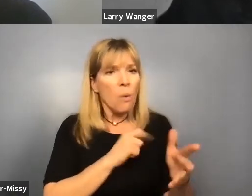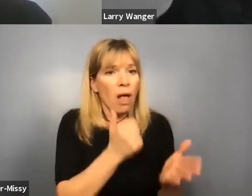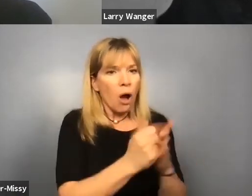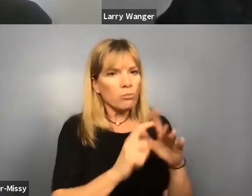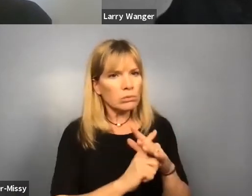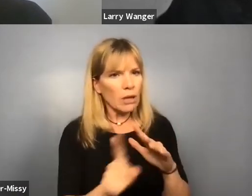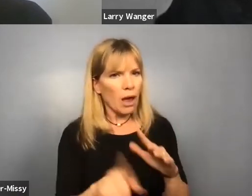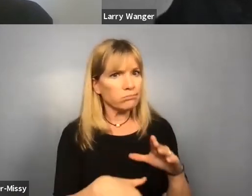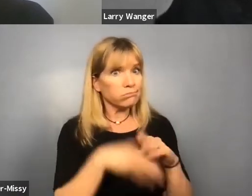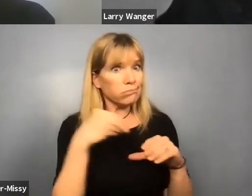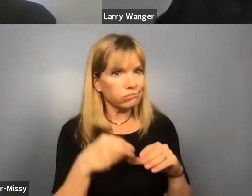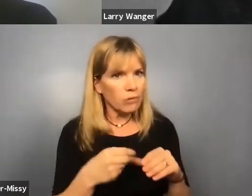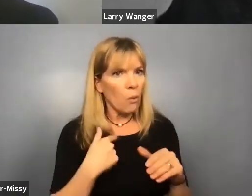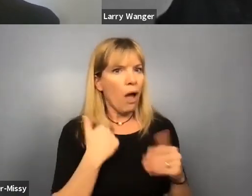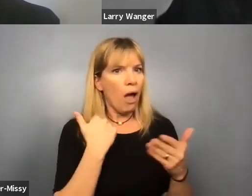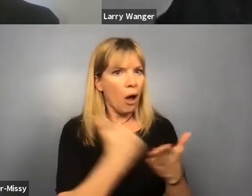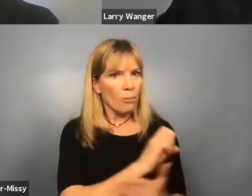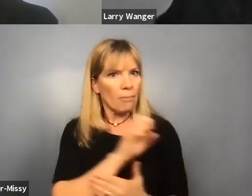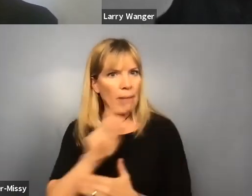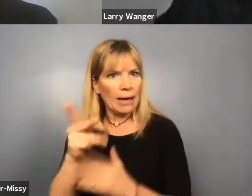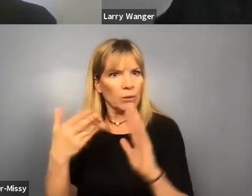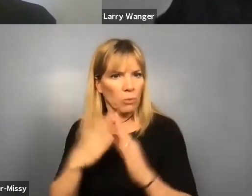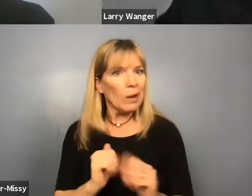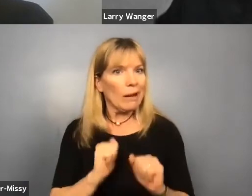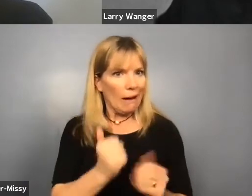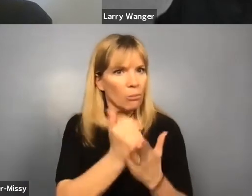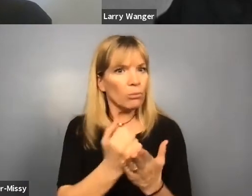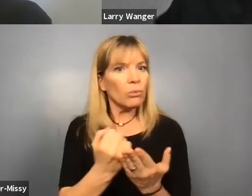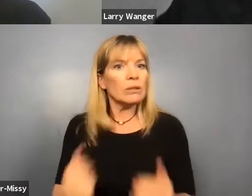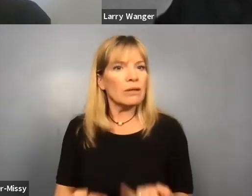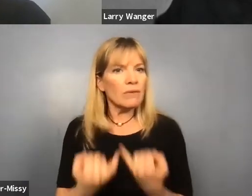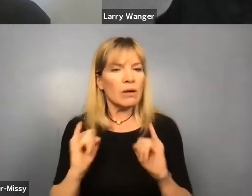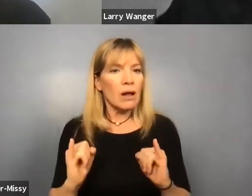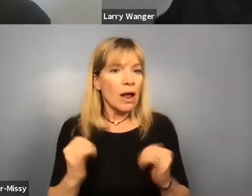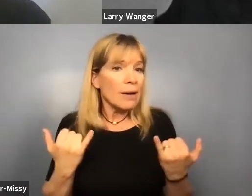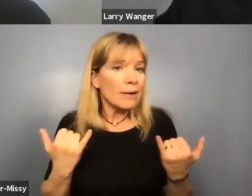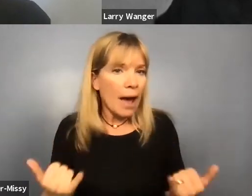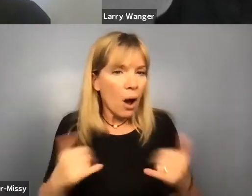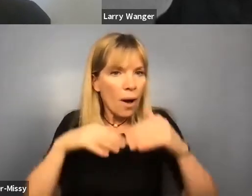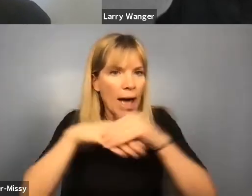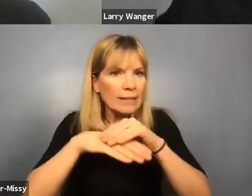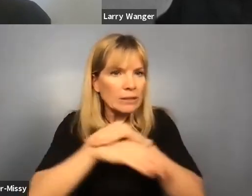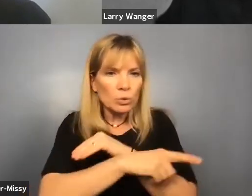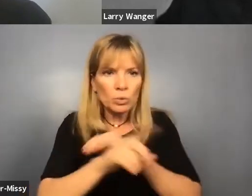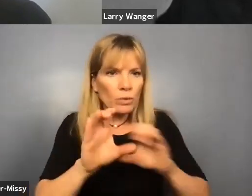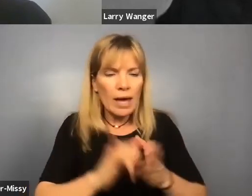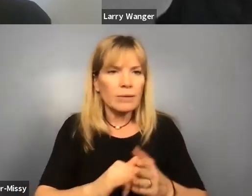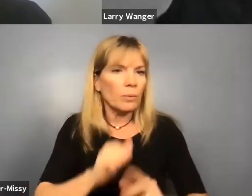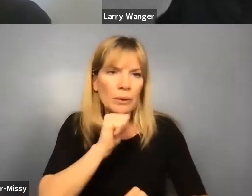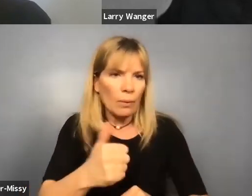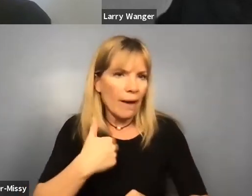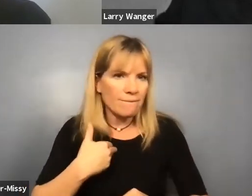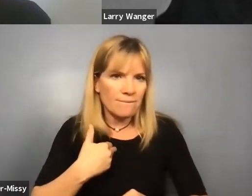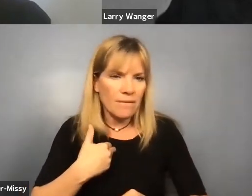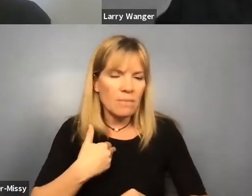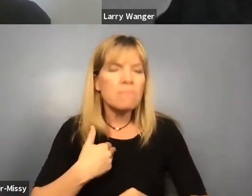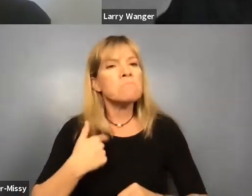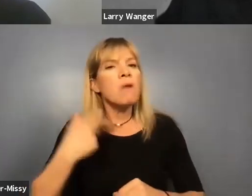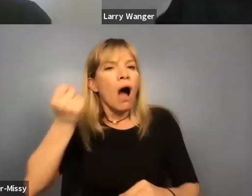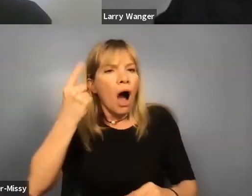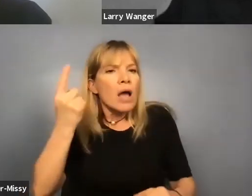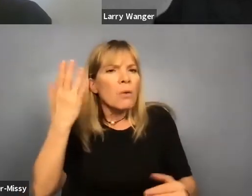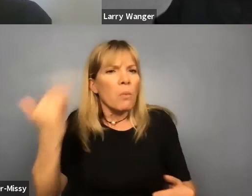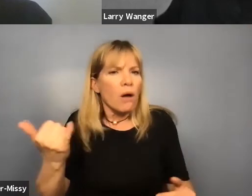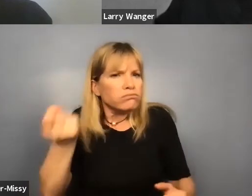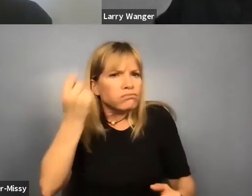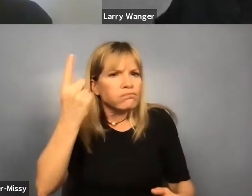here. We can help you get back into the community and live independently. We don't have that access anymore. And, and I understand why